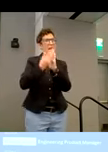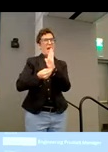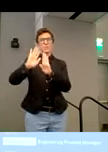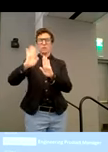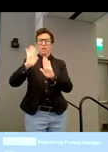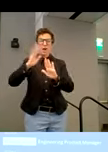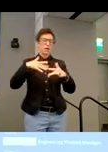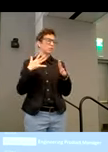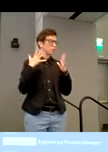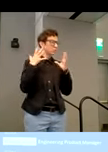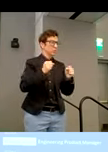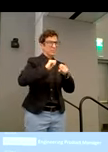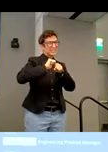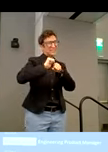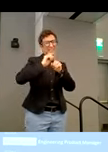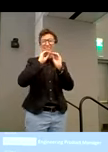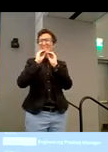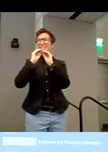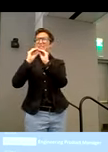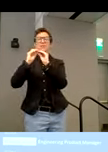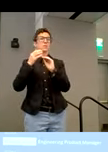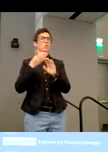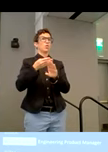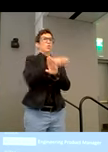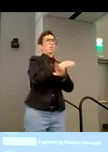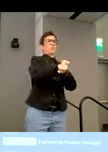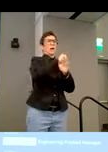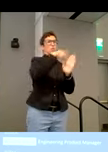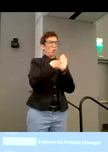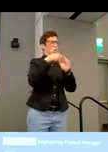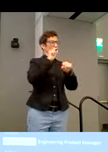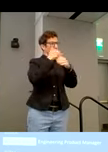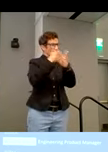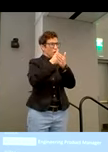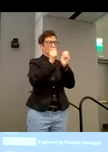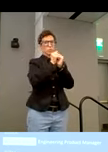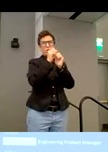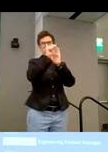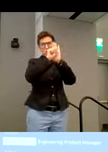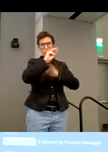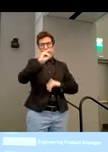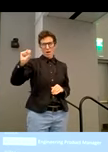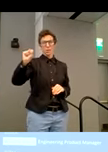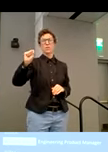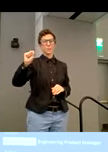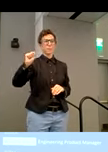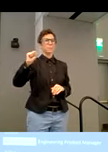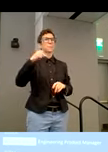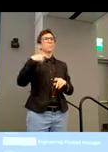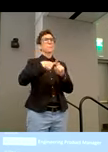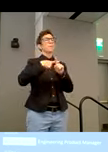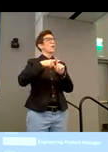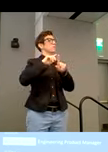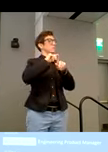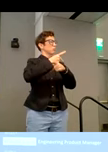to address. And actually, the predecessor in my role worked very closely with the Commonwealth of Massachusetts and our product